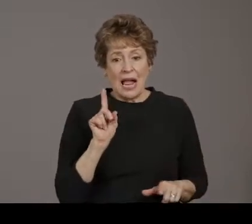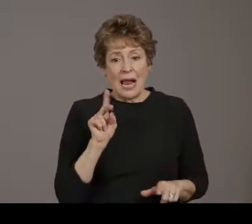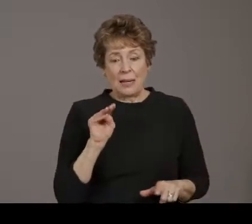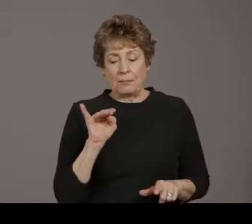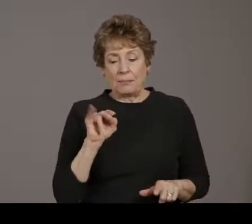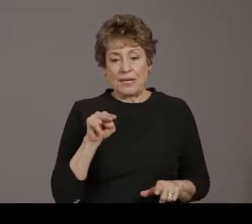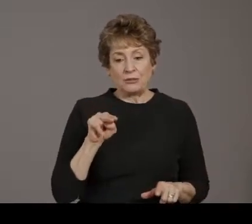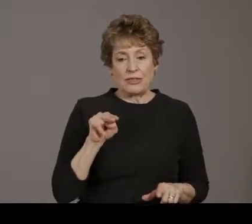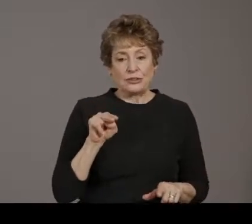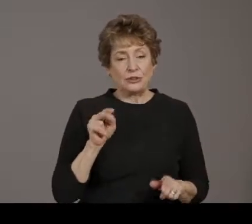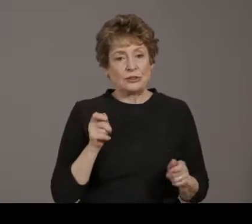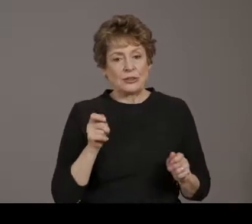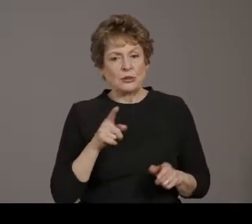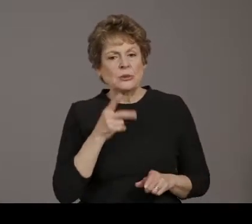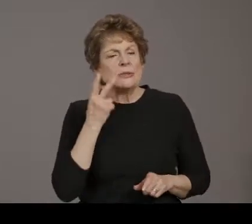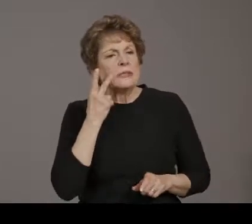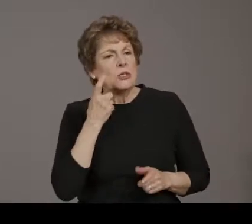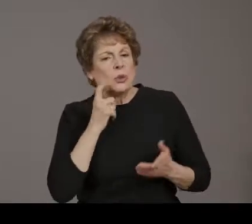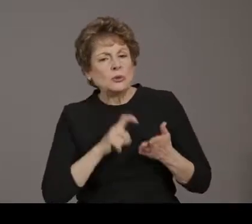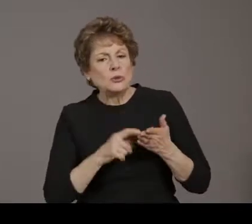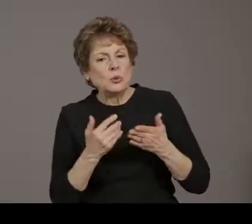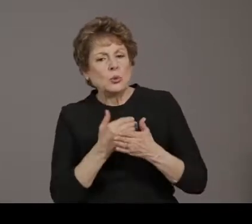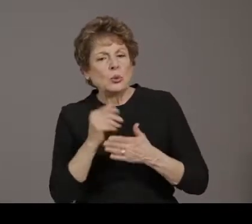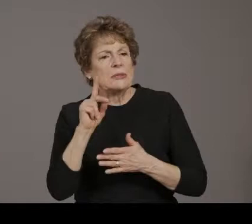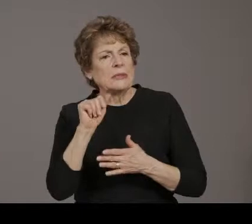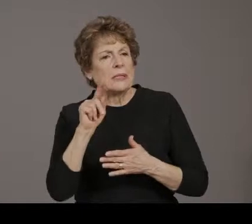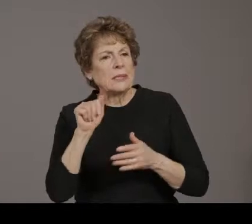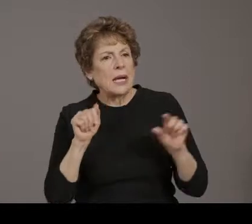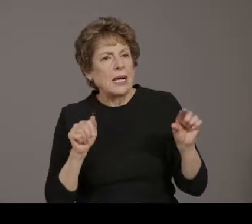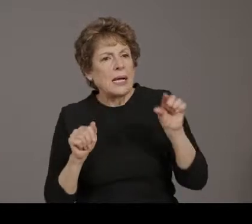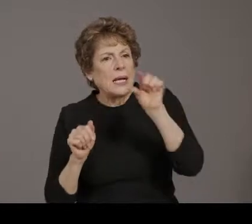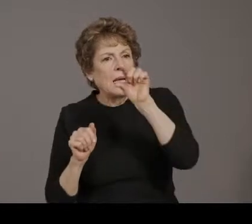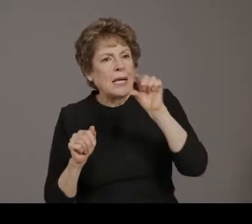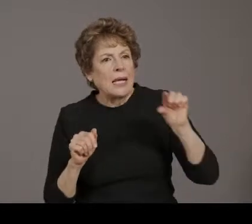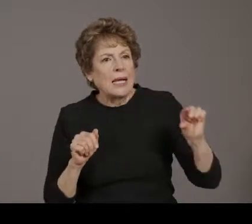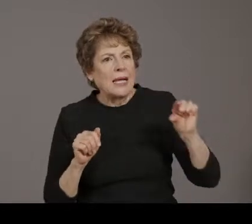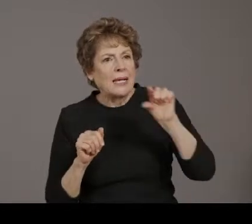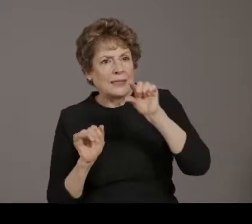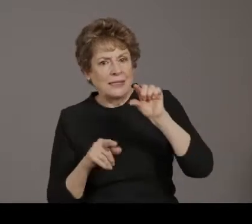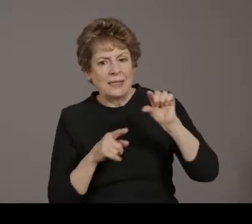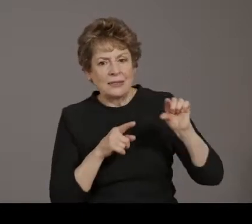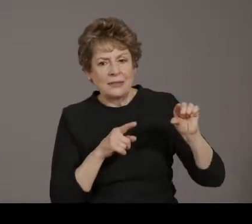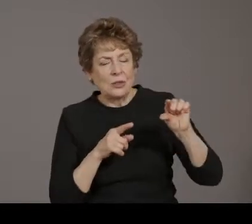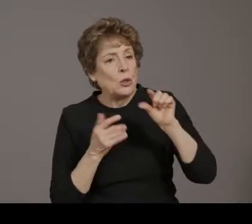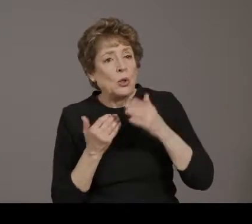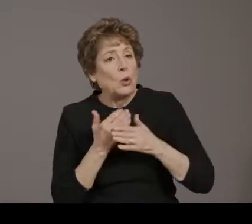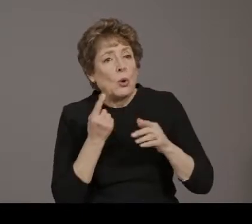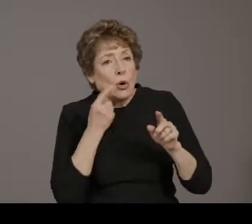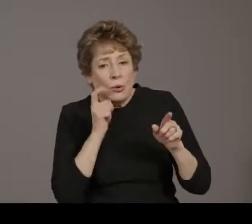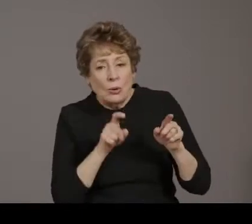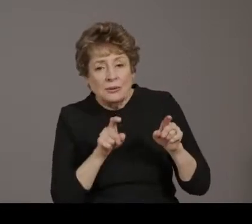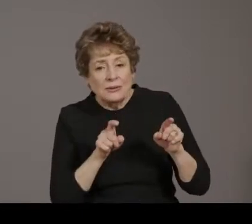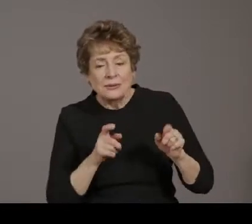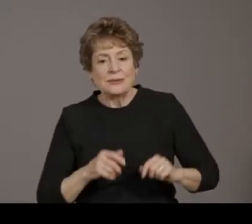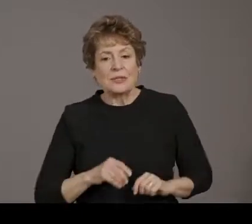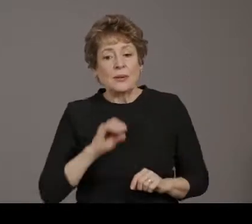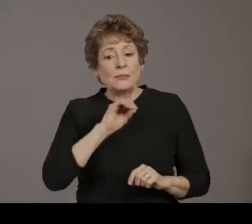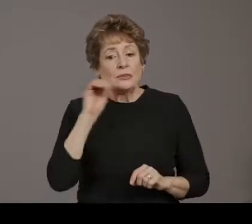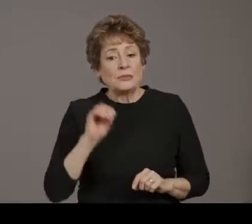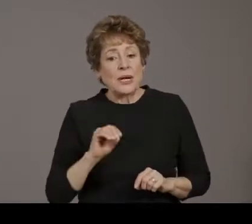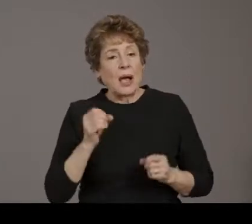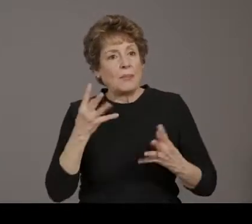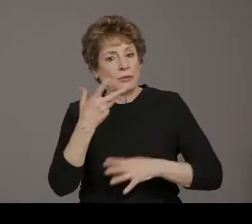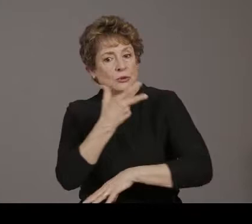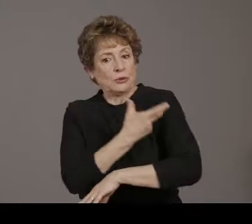row. You'll see that we have included the percent of COVID-19 vaccine doses utilized as well